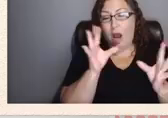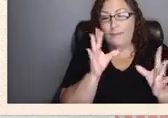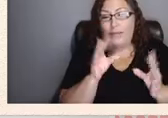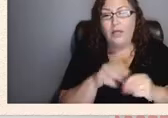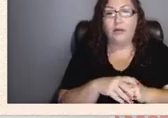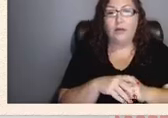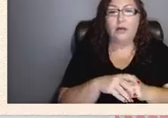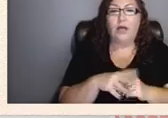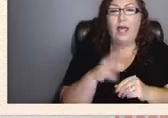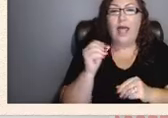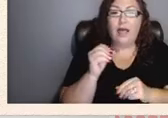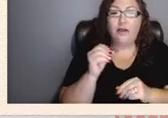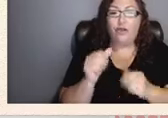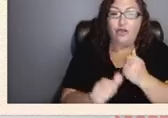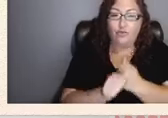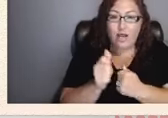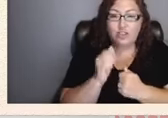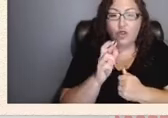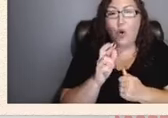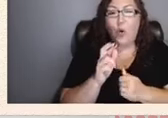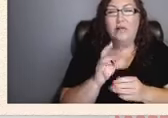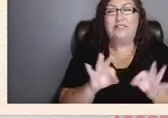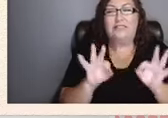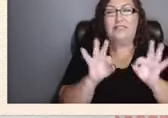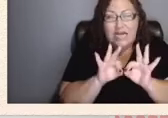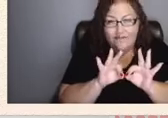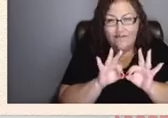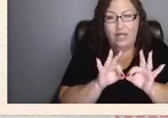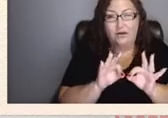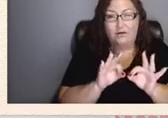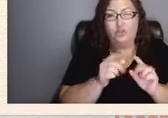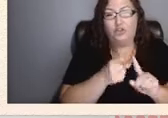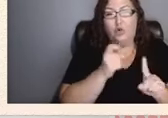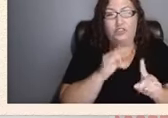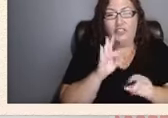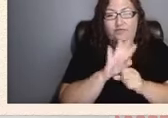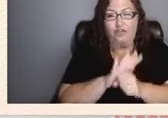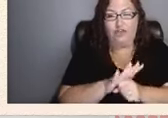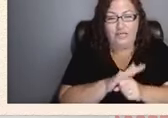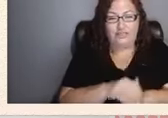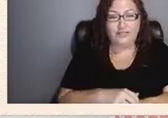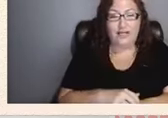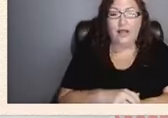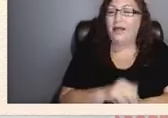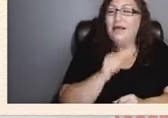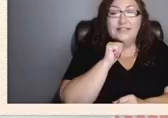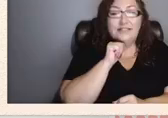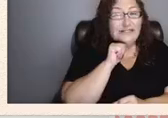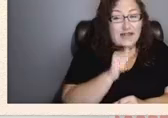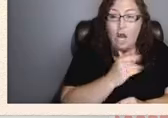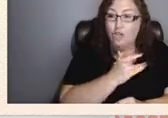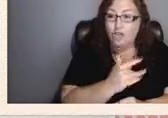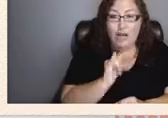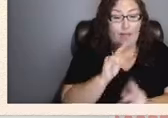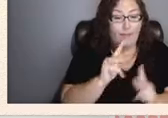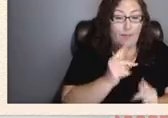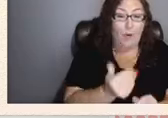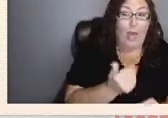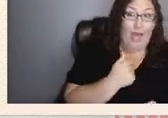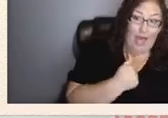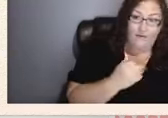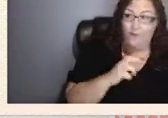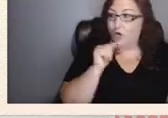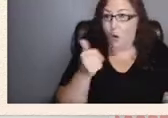and threats or significant sources of stress it is not a trait that people either have or do not have